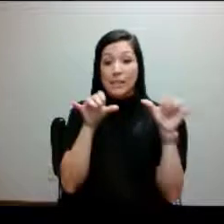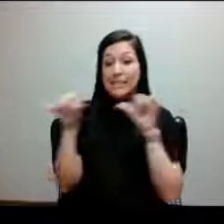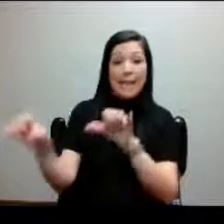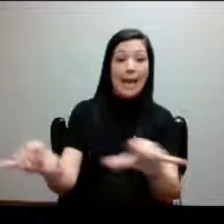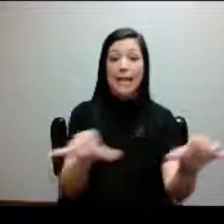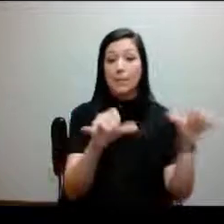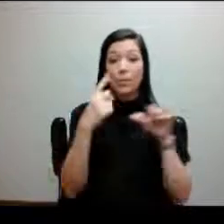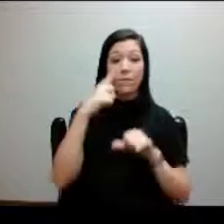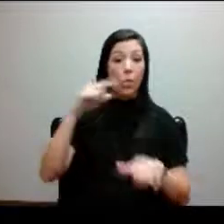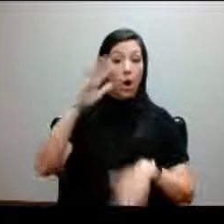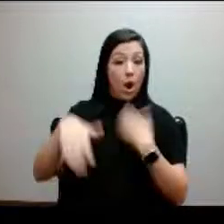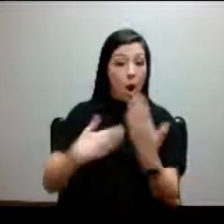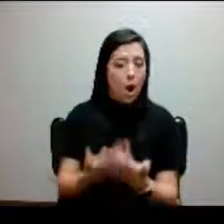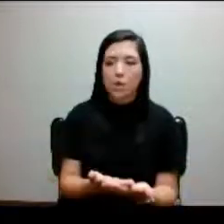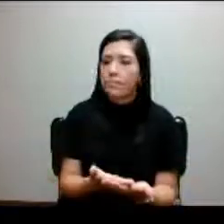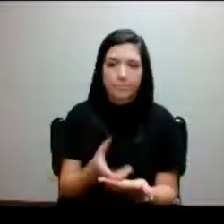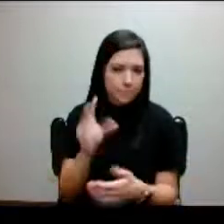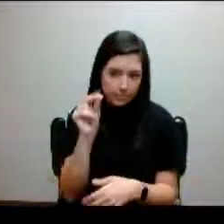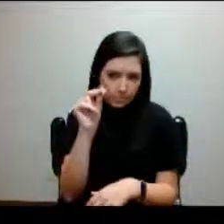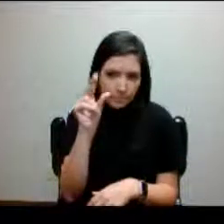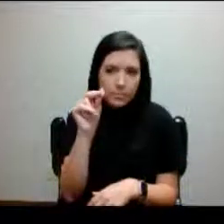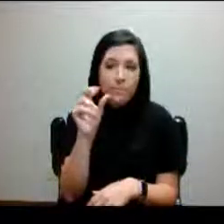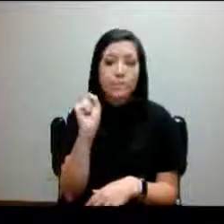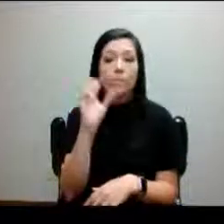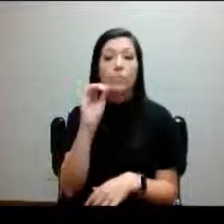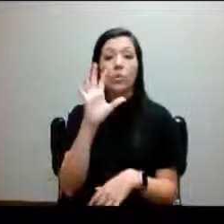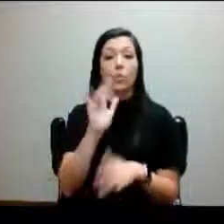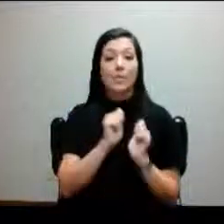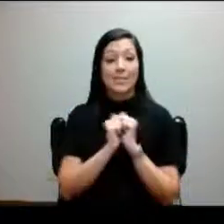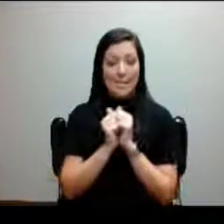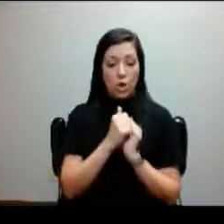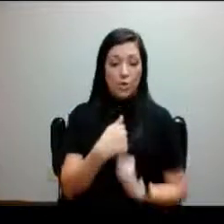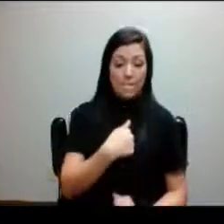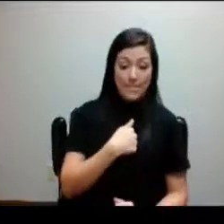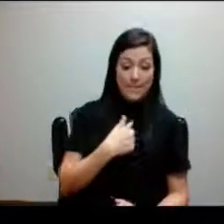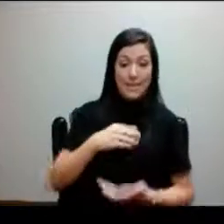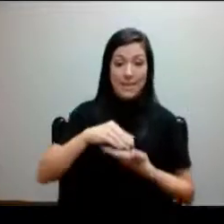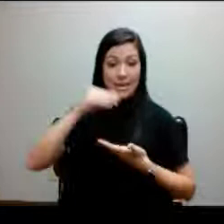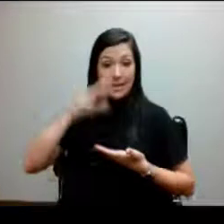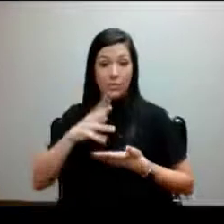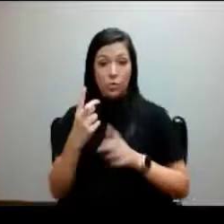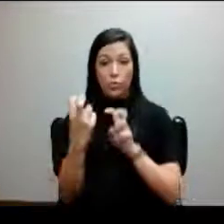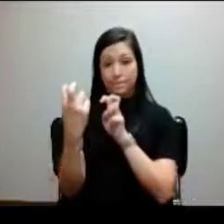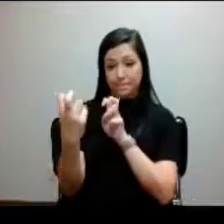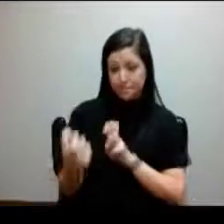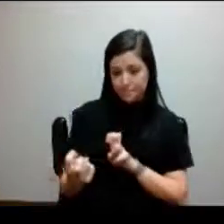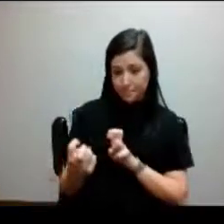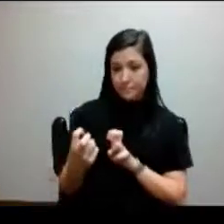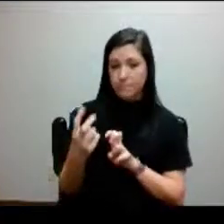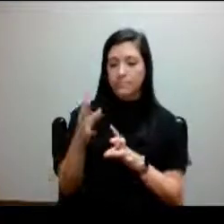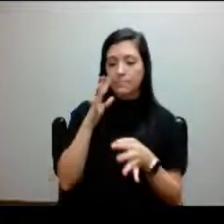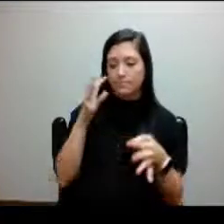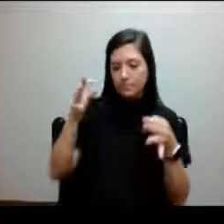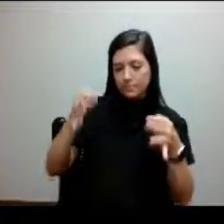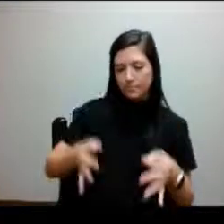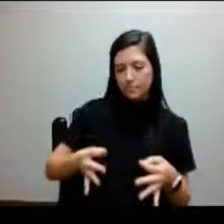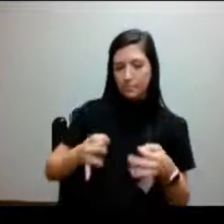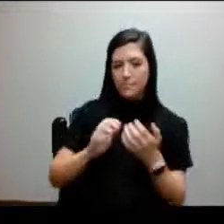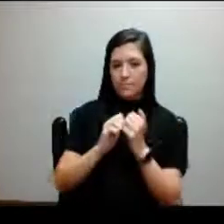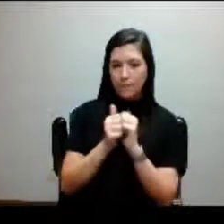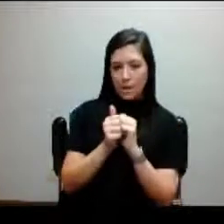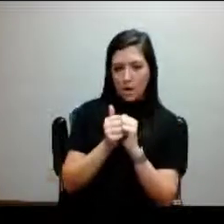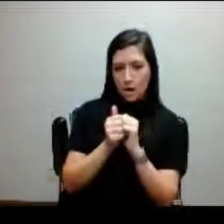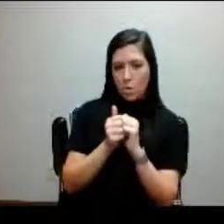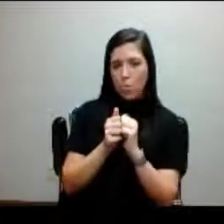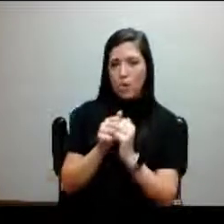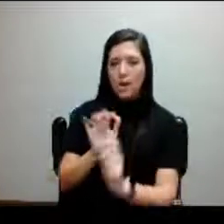every student. So we together, myself and the student will sit down and make the determination of how that